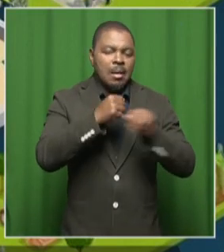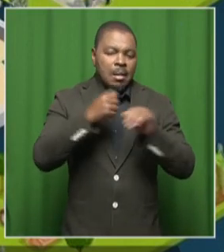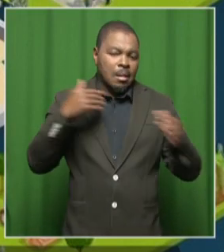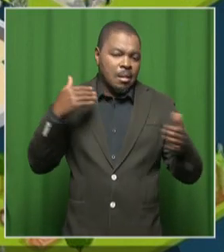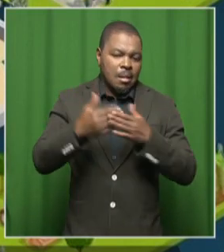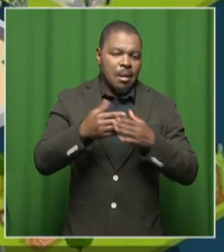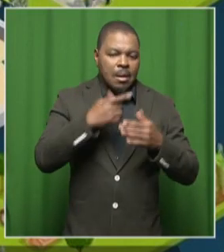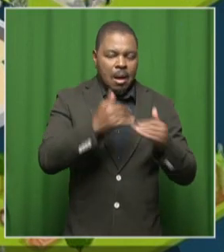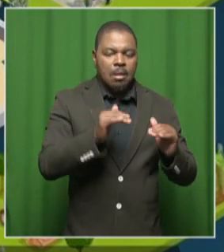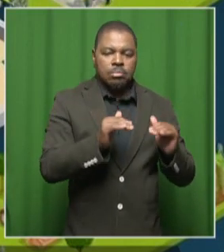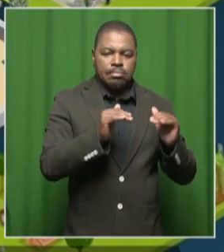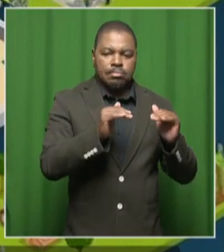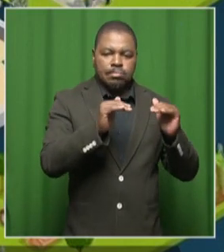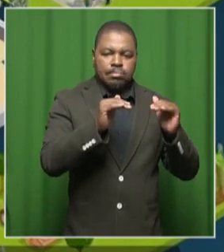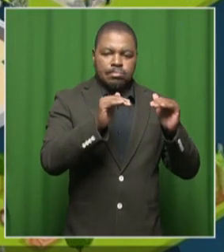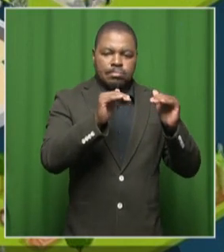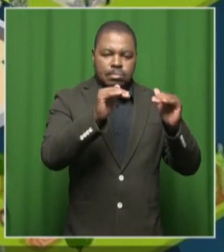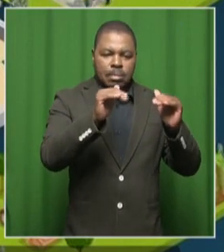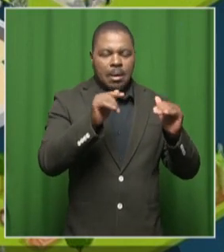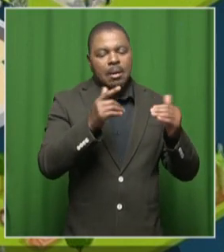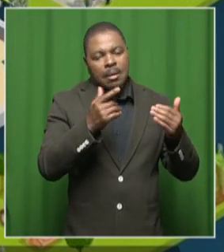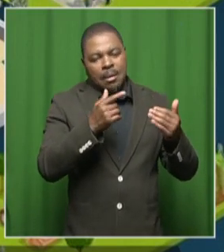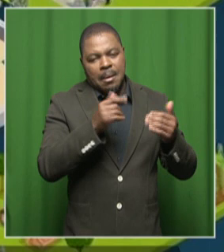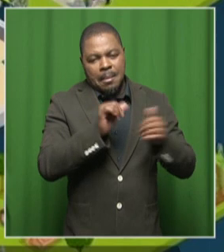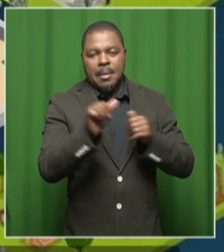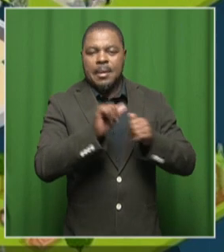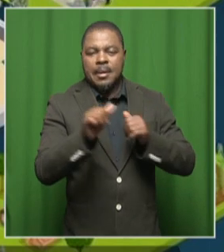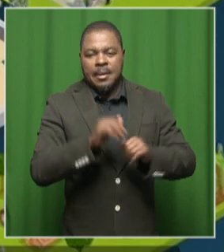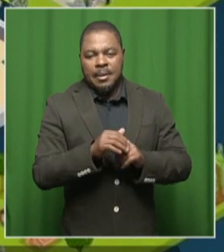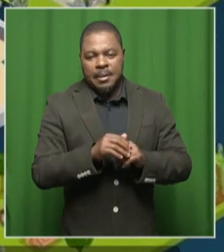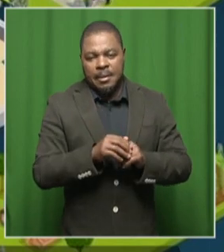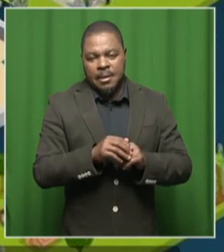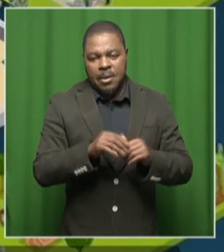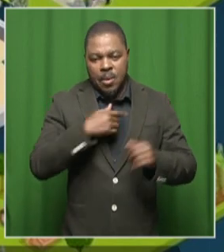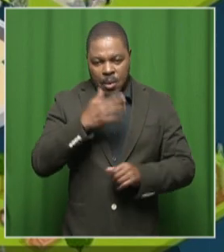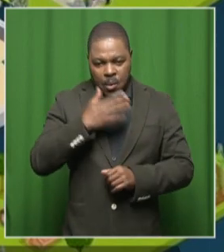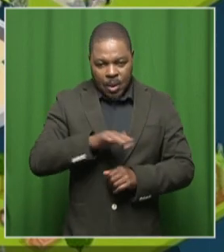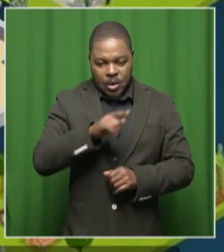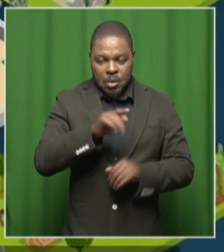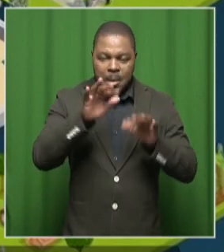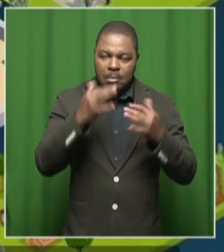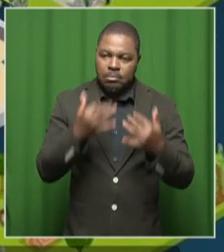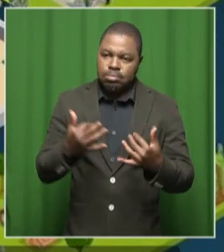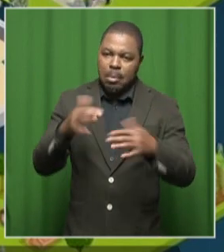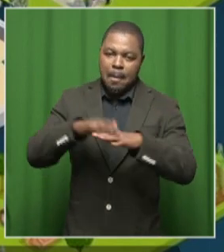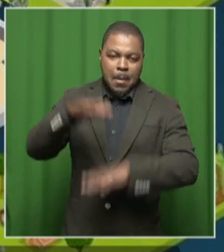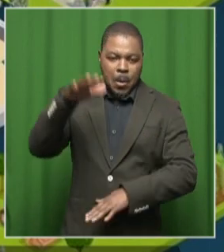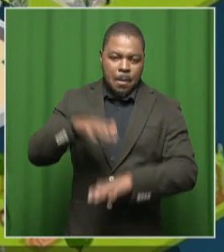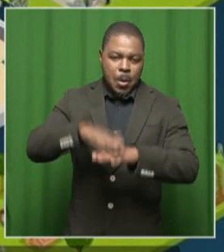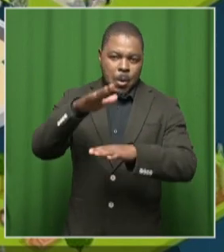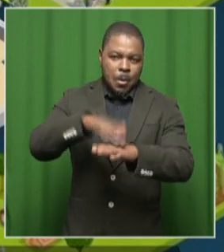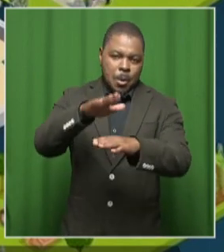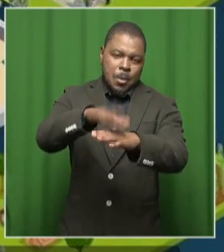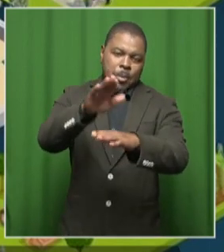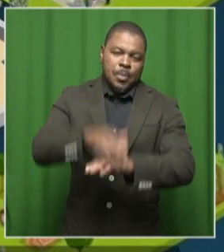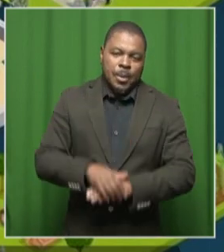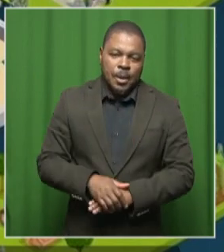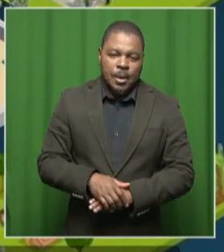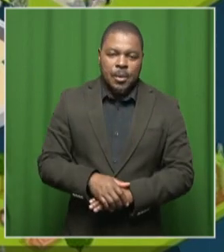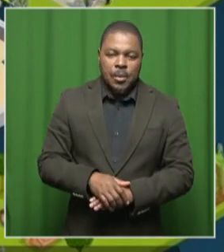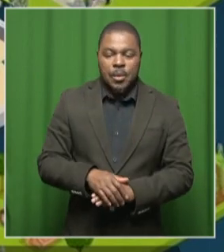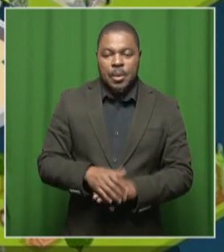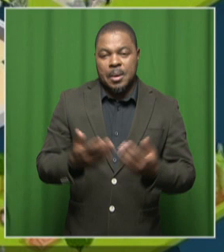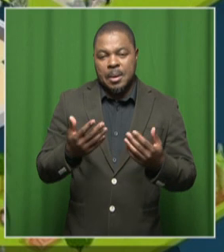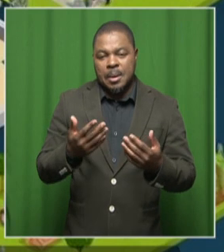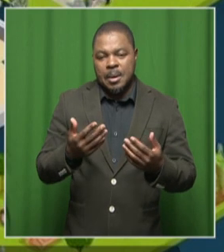a level of maturity now which is quite respectable and we want to grow the audience. And there's a huge audience to be gathered out there. There